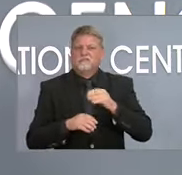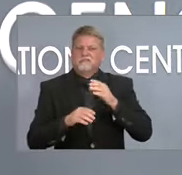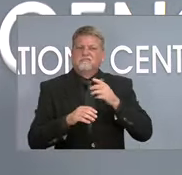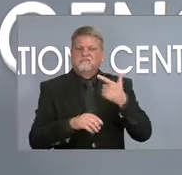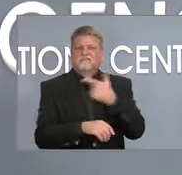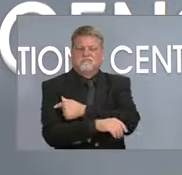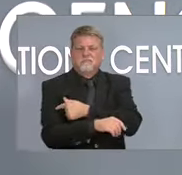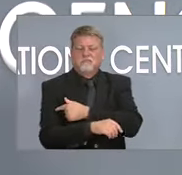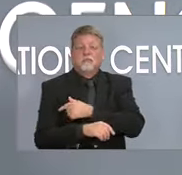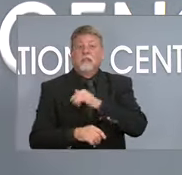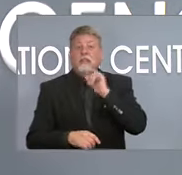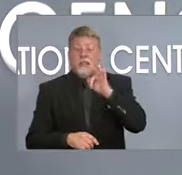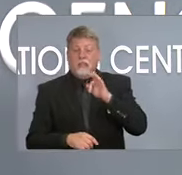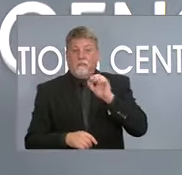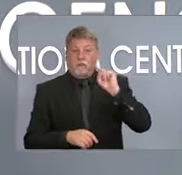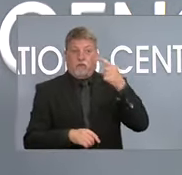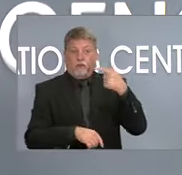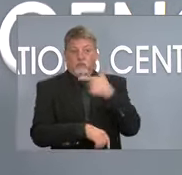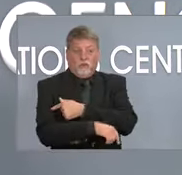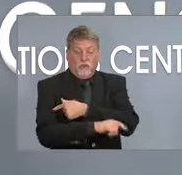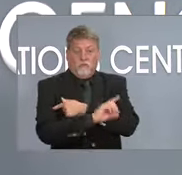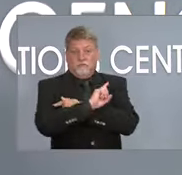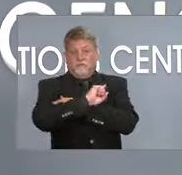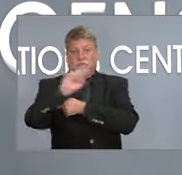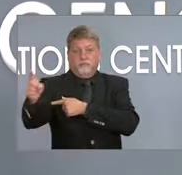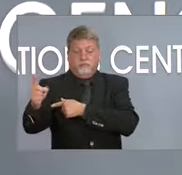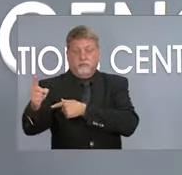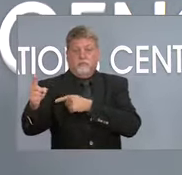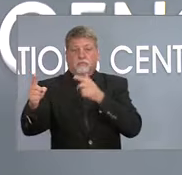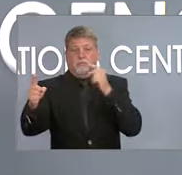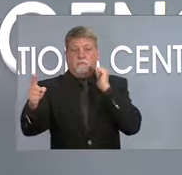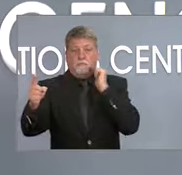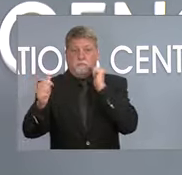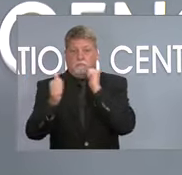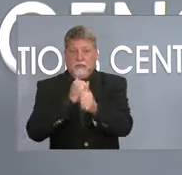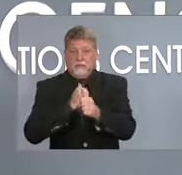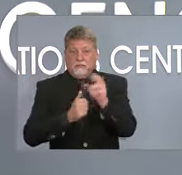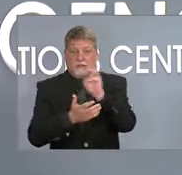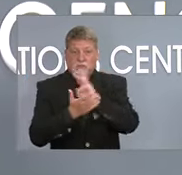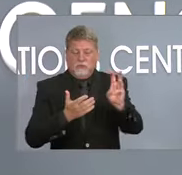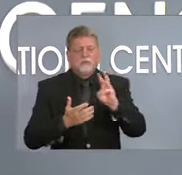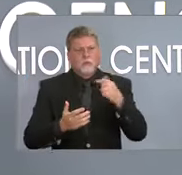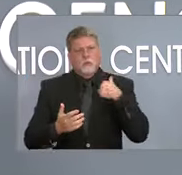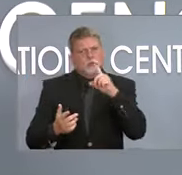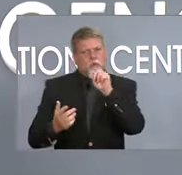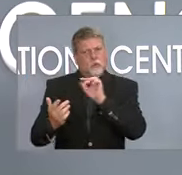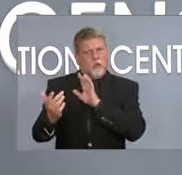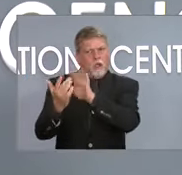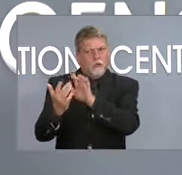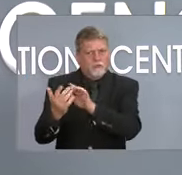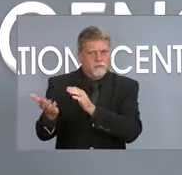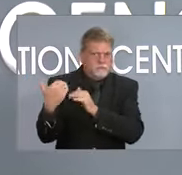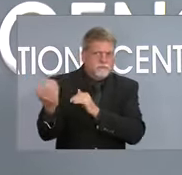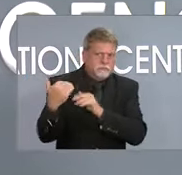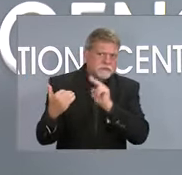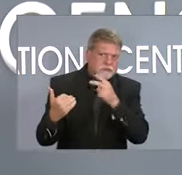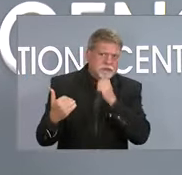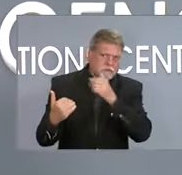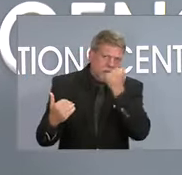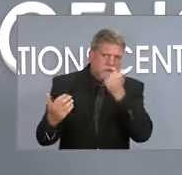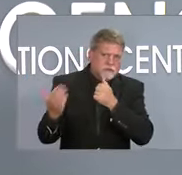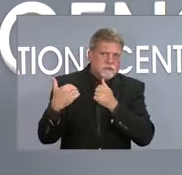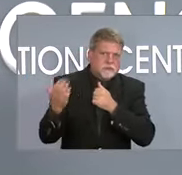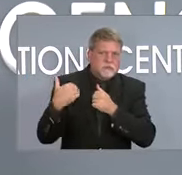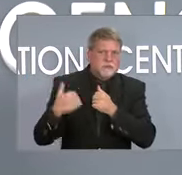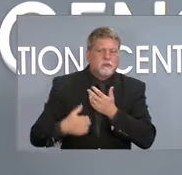If we don't see someone come back in their allotted time, yes, we are doing outreach to remind them to come back to get that second vaccine.